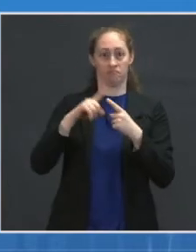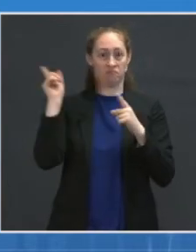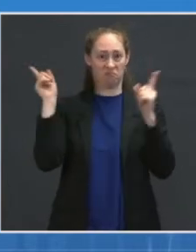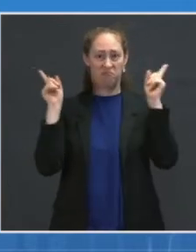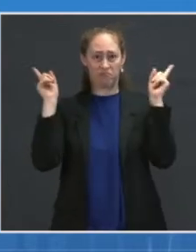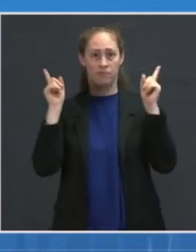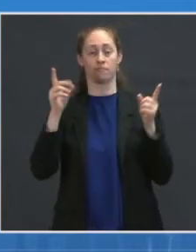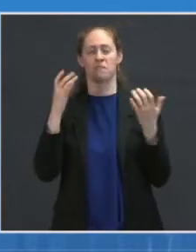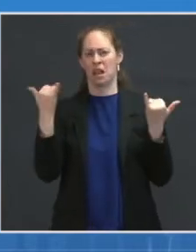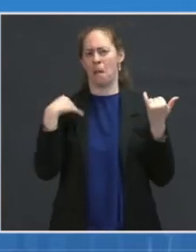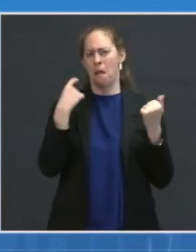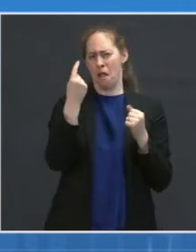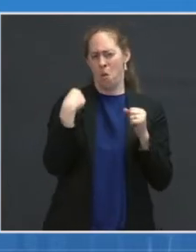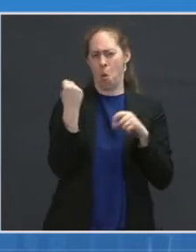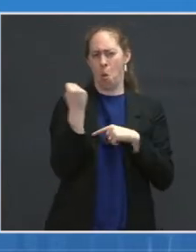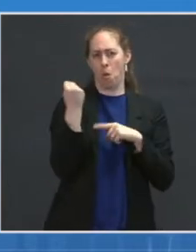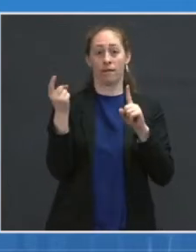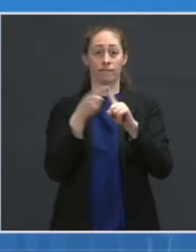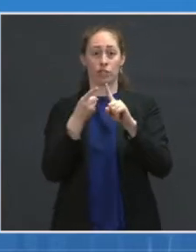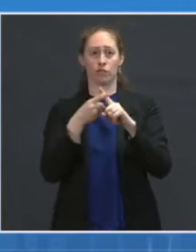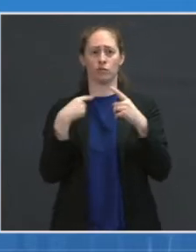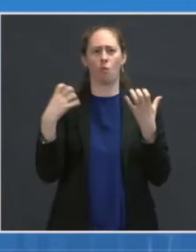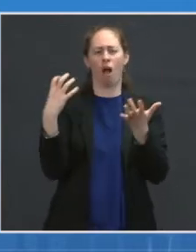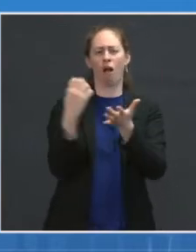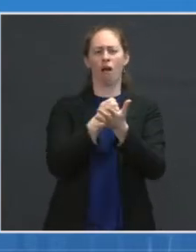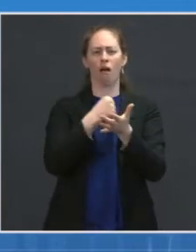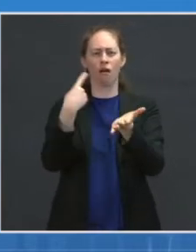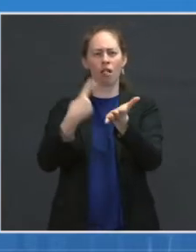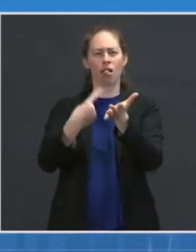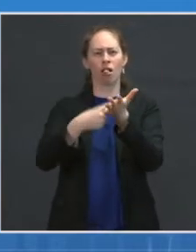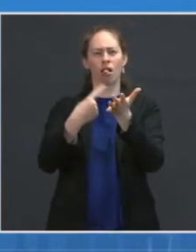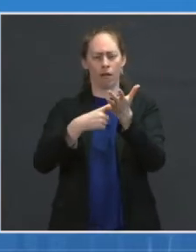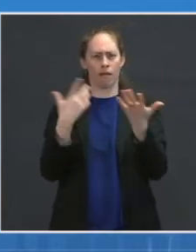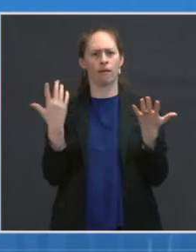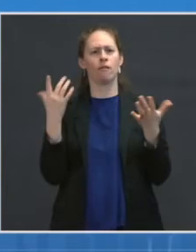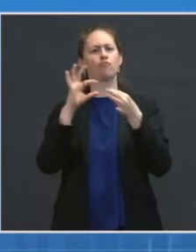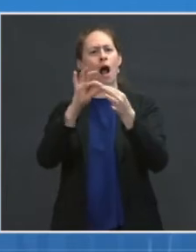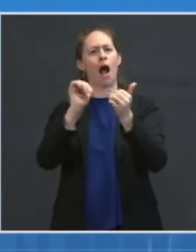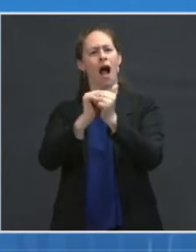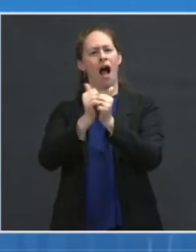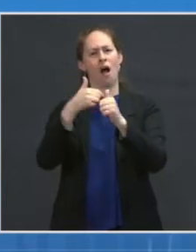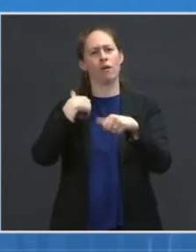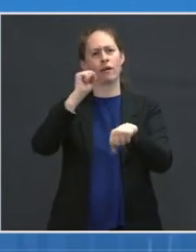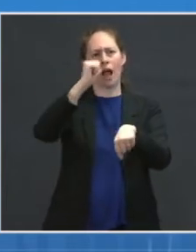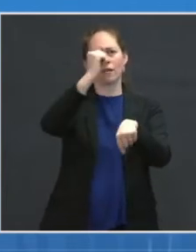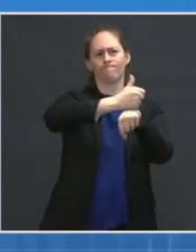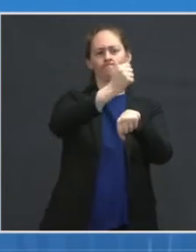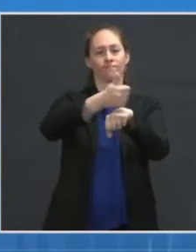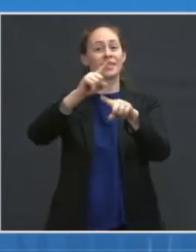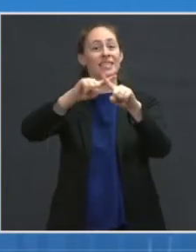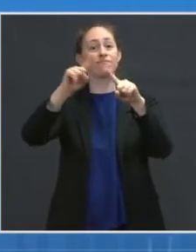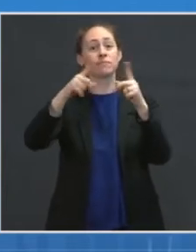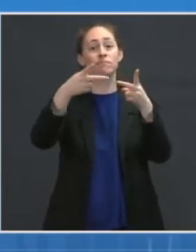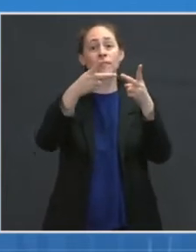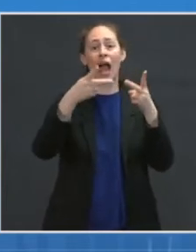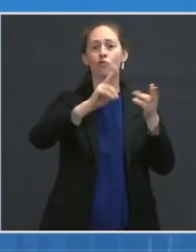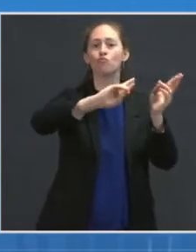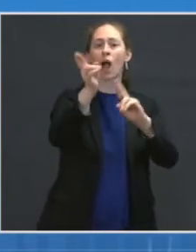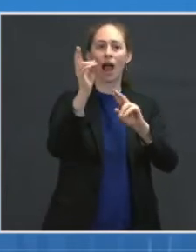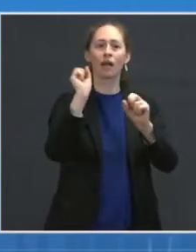on our work to stand up more federally-run sites. Even as we manage the weather on the one hand,